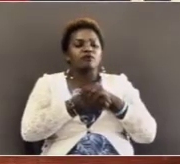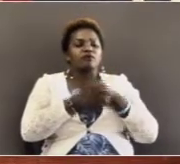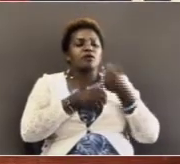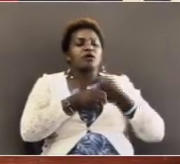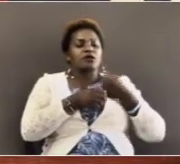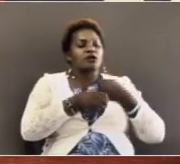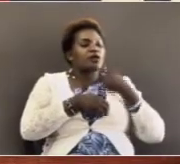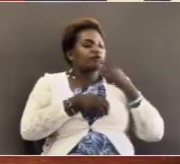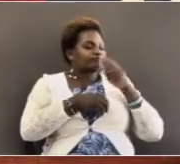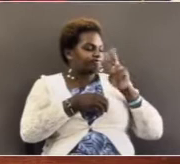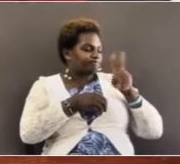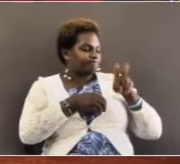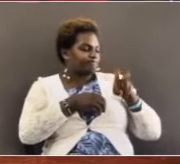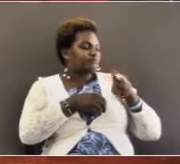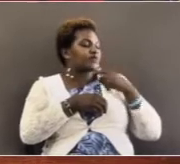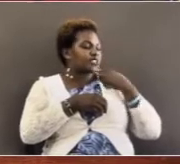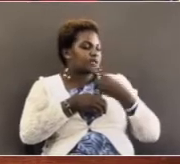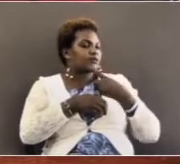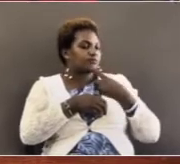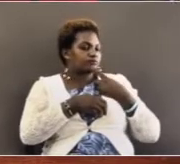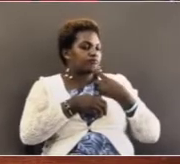the girl looked at him and said